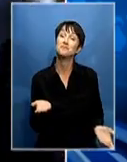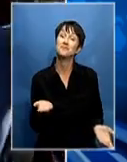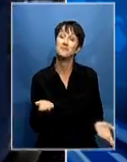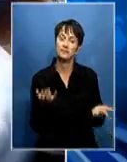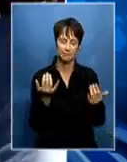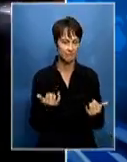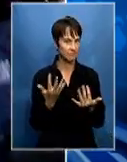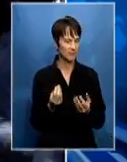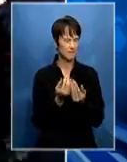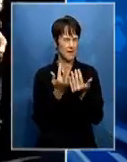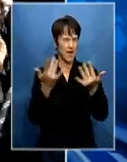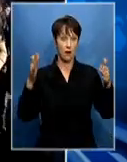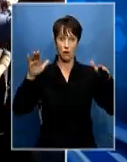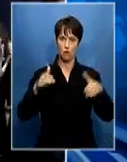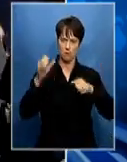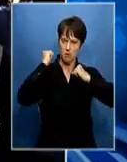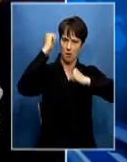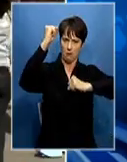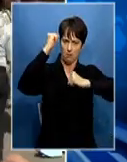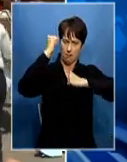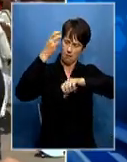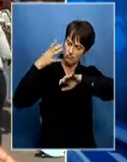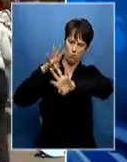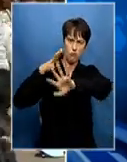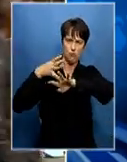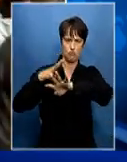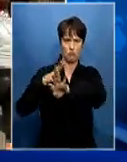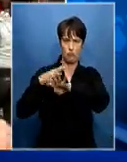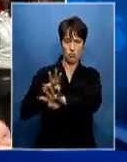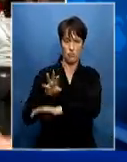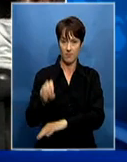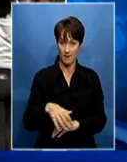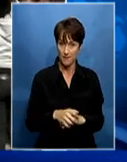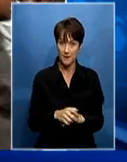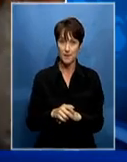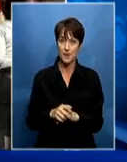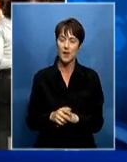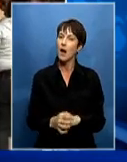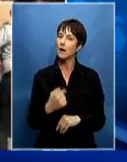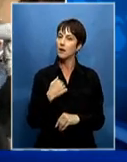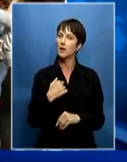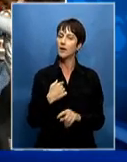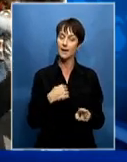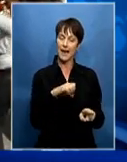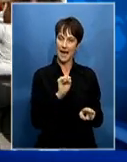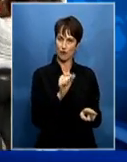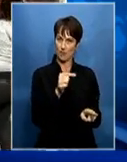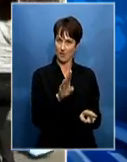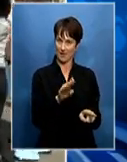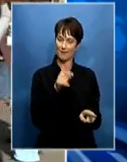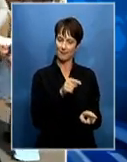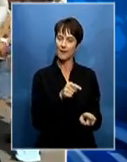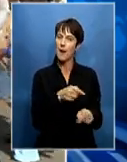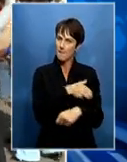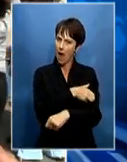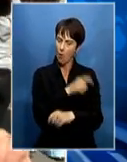Rights groups demonstrated outside court. We have got to ensure that we preserve the powers of the SGBs but